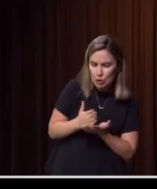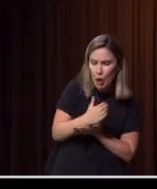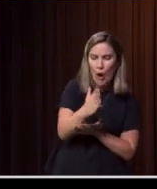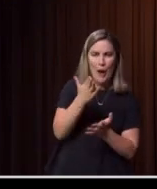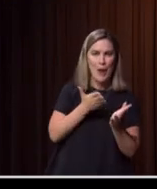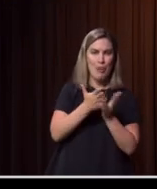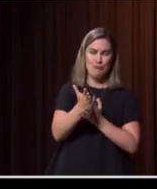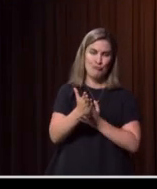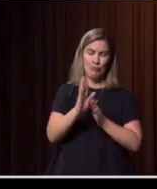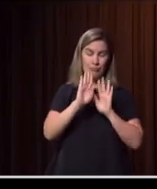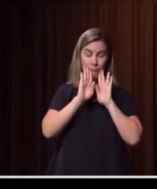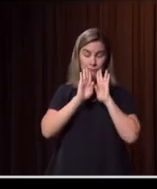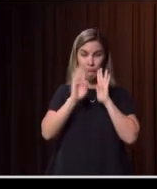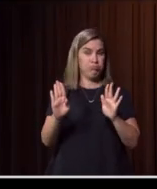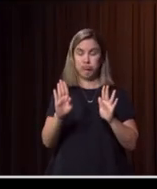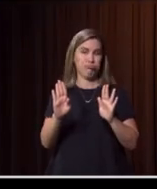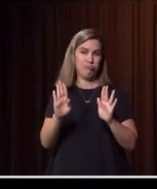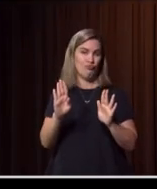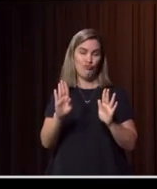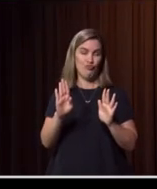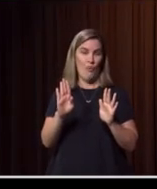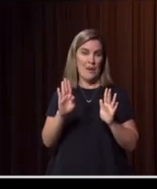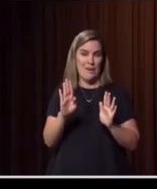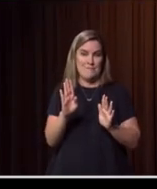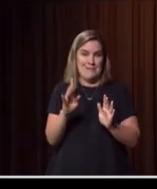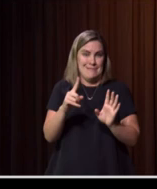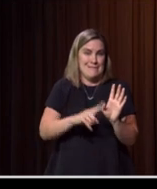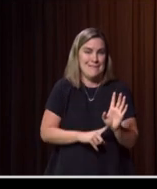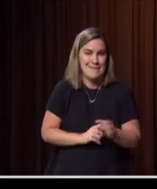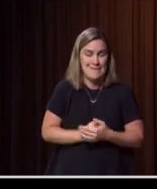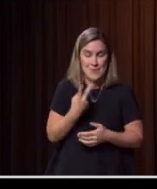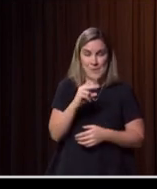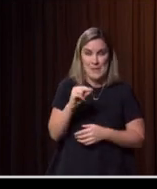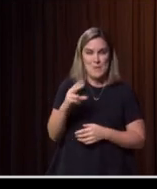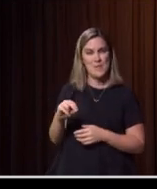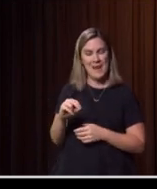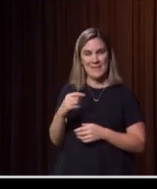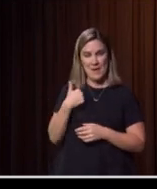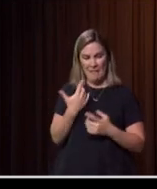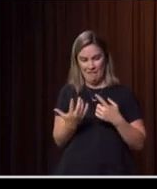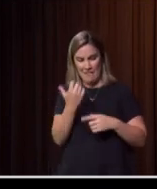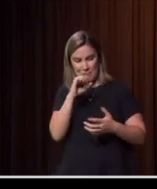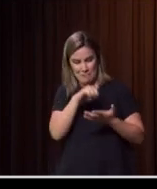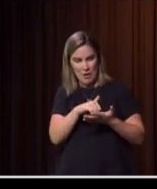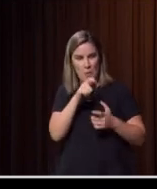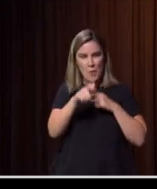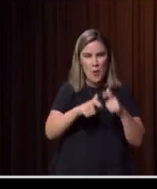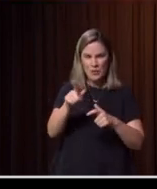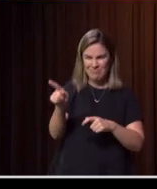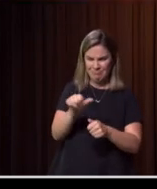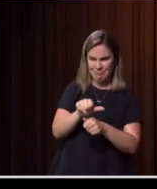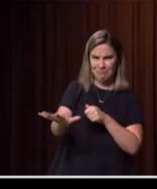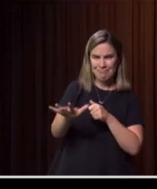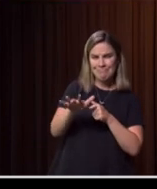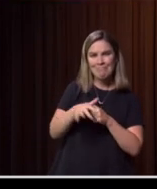an extraordinary year. And I think we don't always fathom it, but you've articulated it beautifully. Thank you to everyone